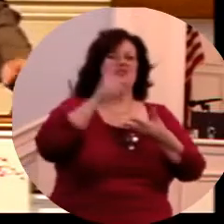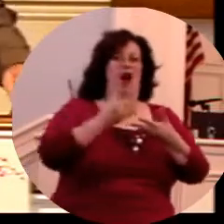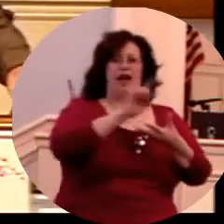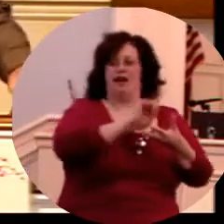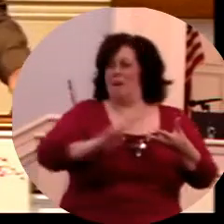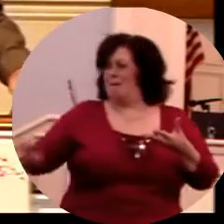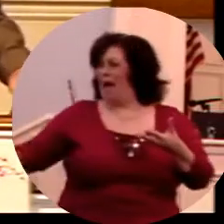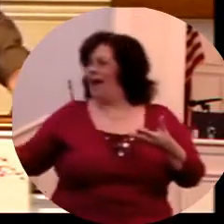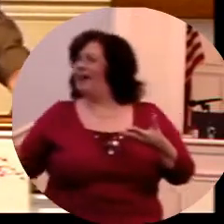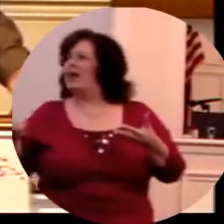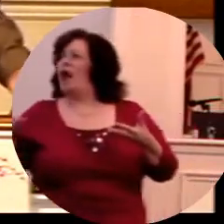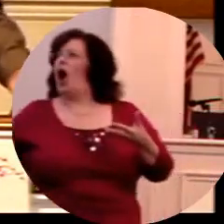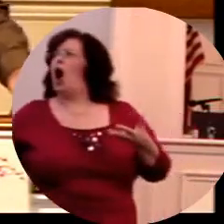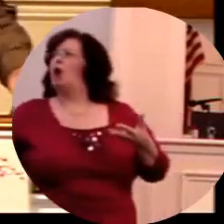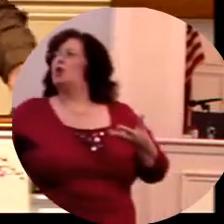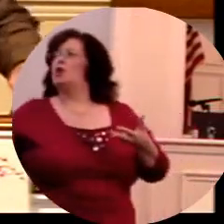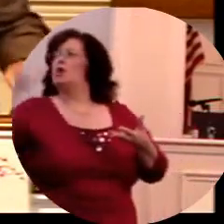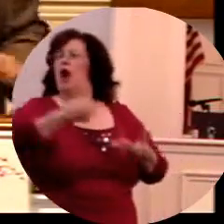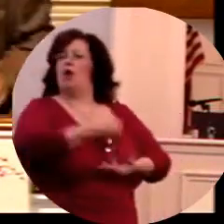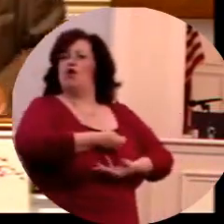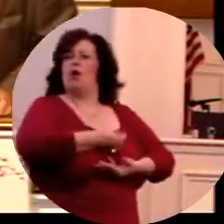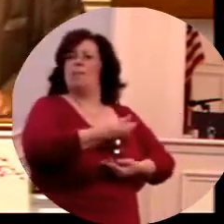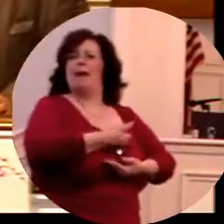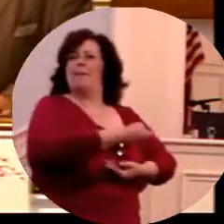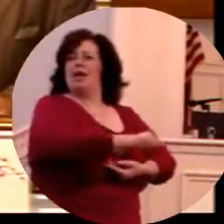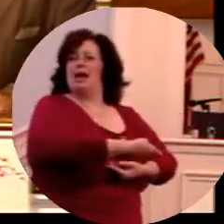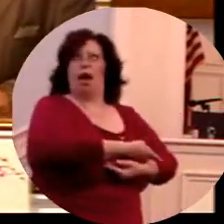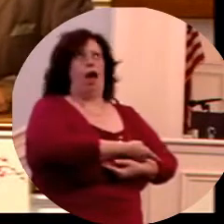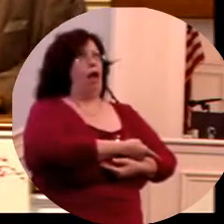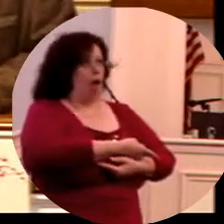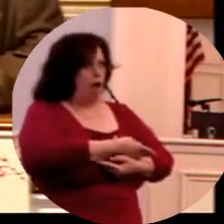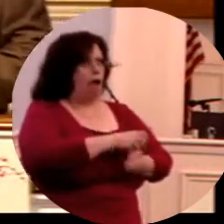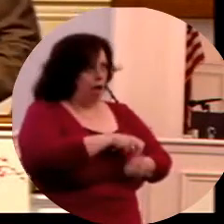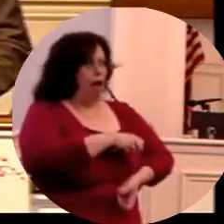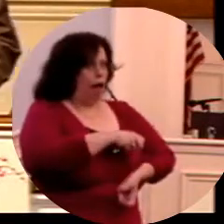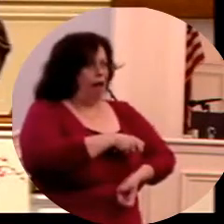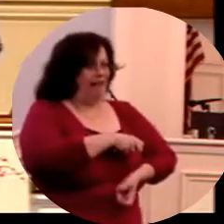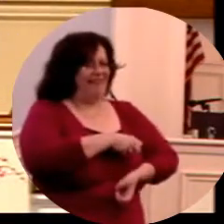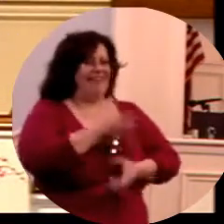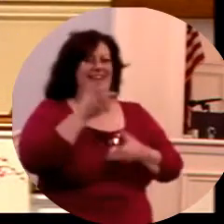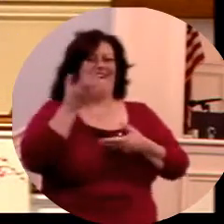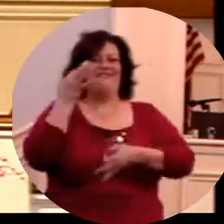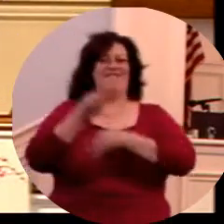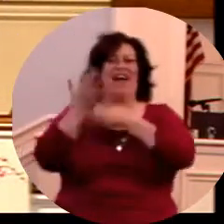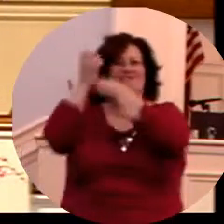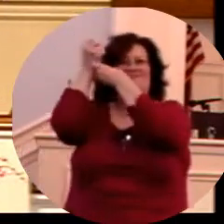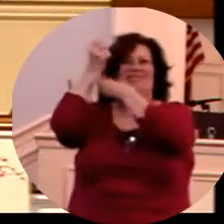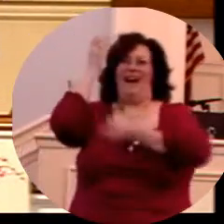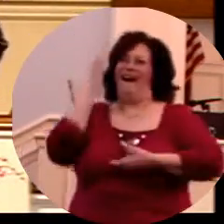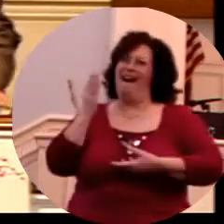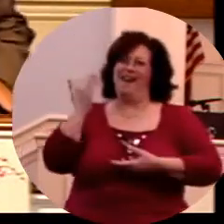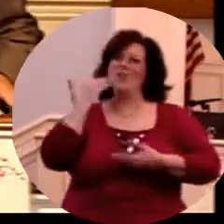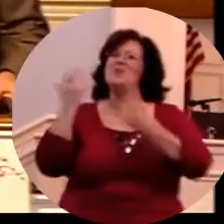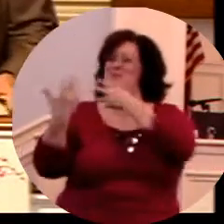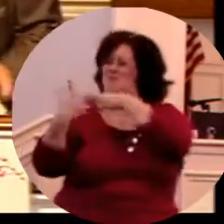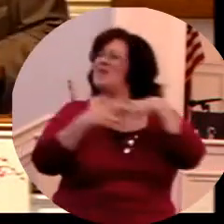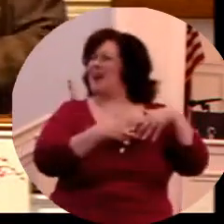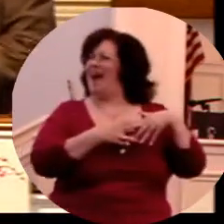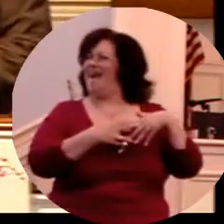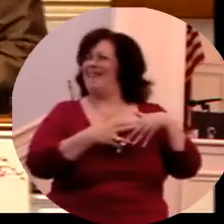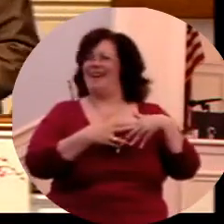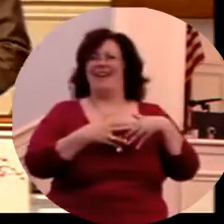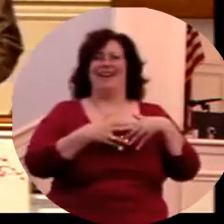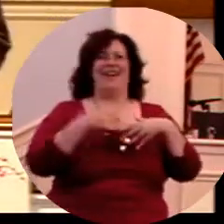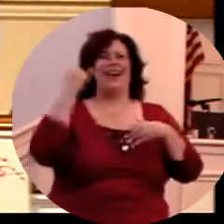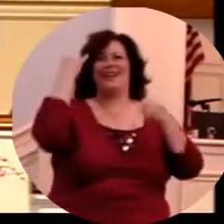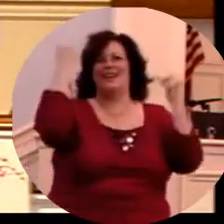They're going to hire you and pay you to nurse this baby. Praise the Lord. Boy, I can see her,